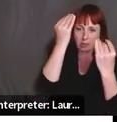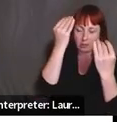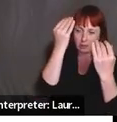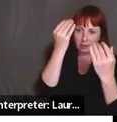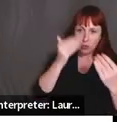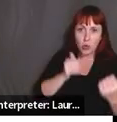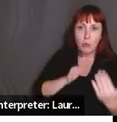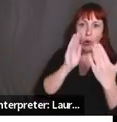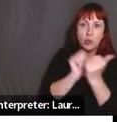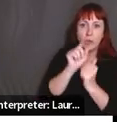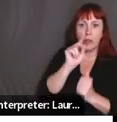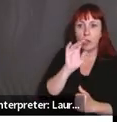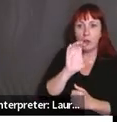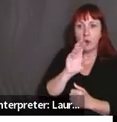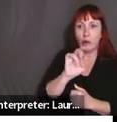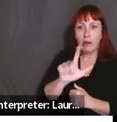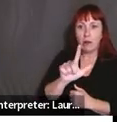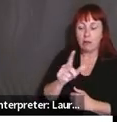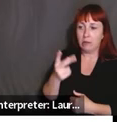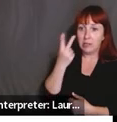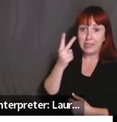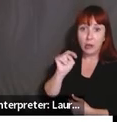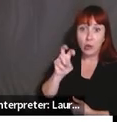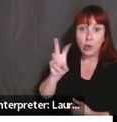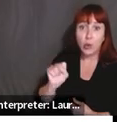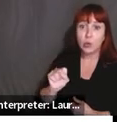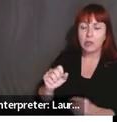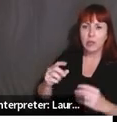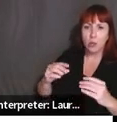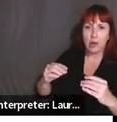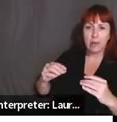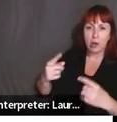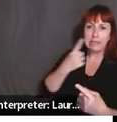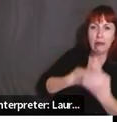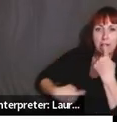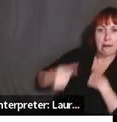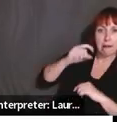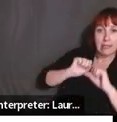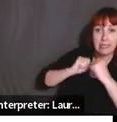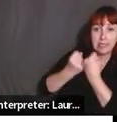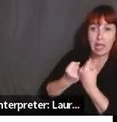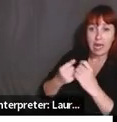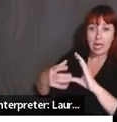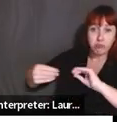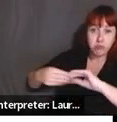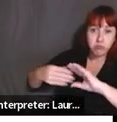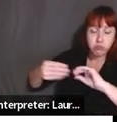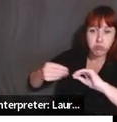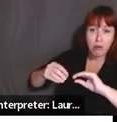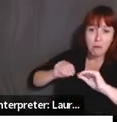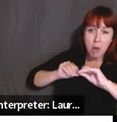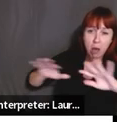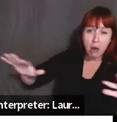any news, any, um, anything that you, that we're being fed off by society. We need to see with critical